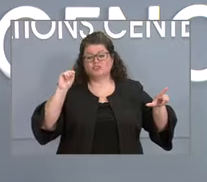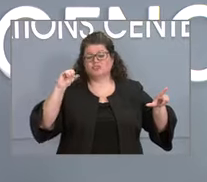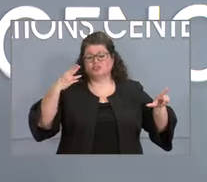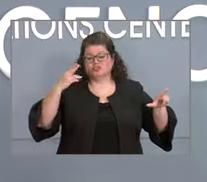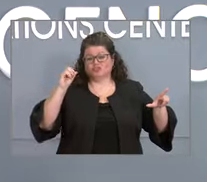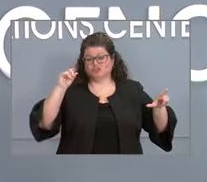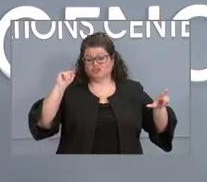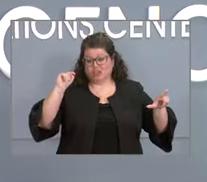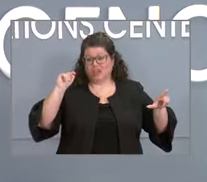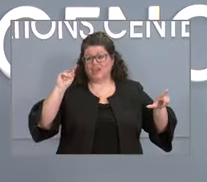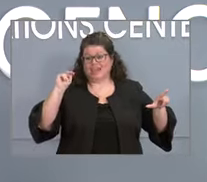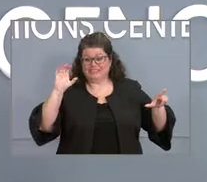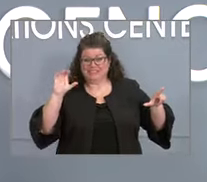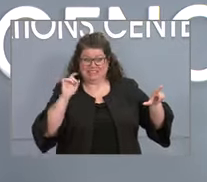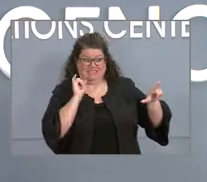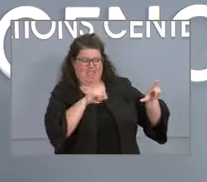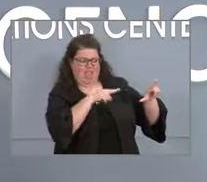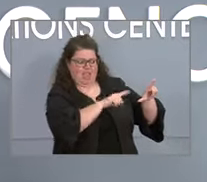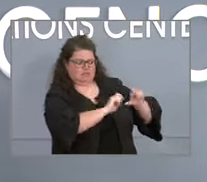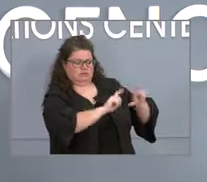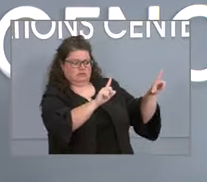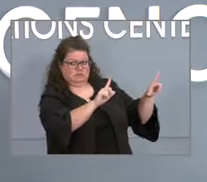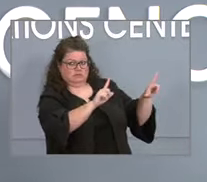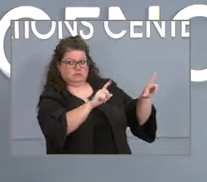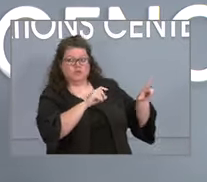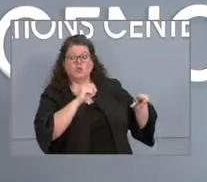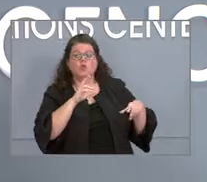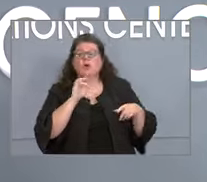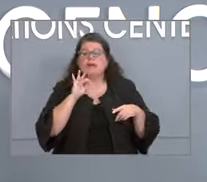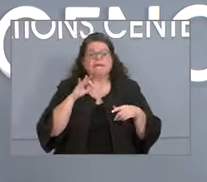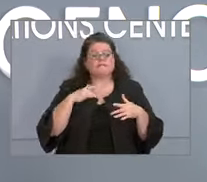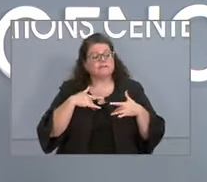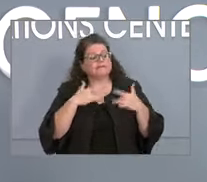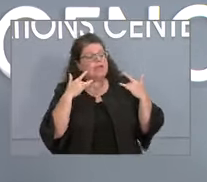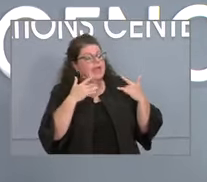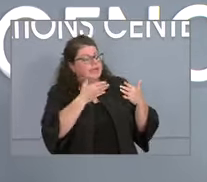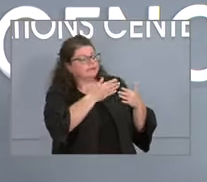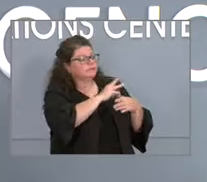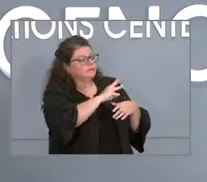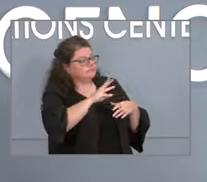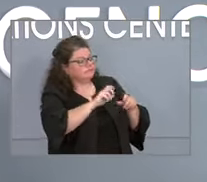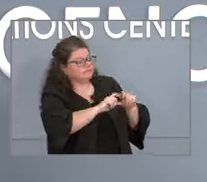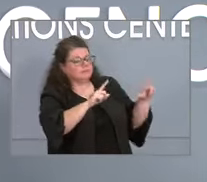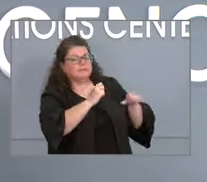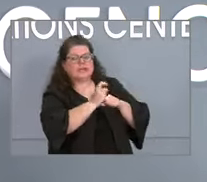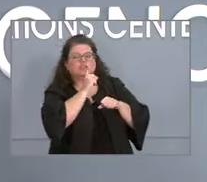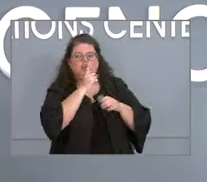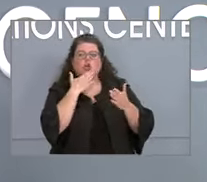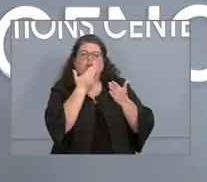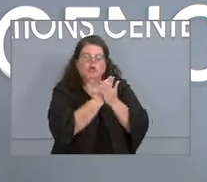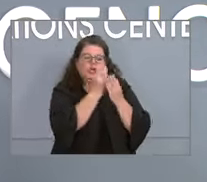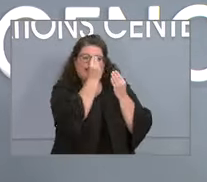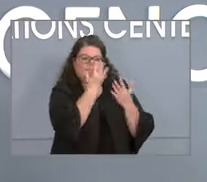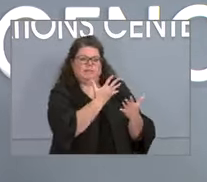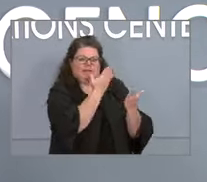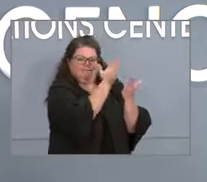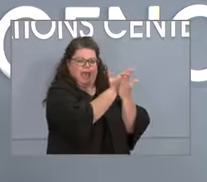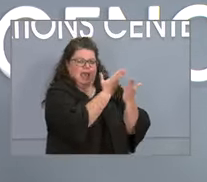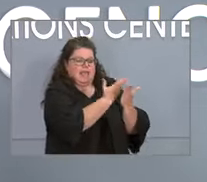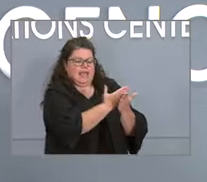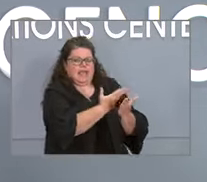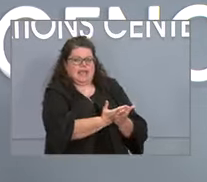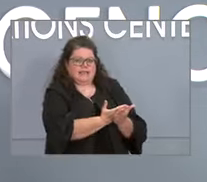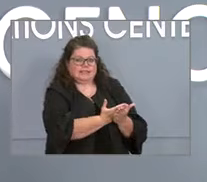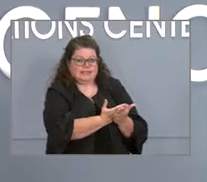and Human Services sponsored online event to be sure you're getting reliable information. You can see